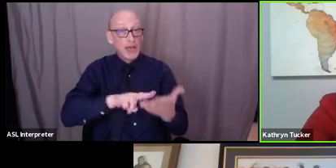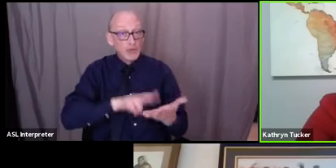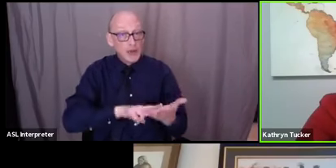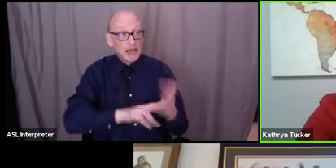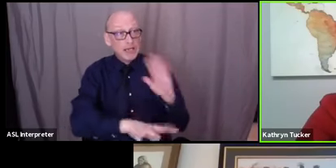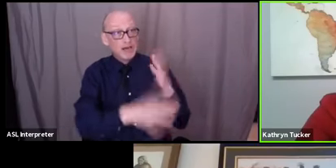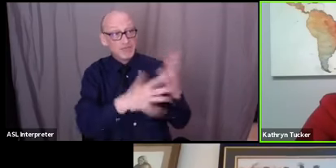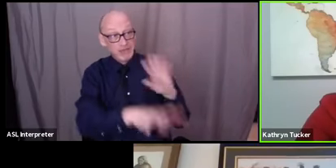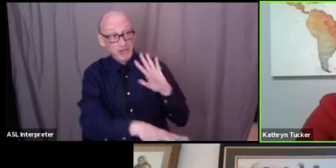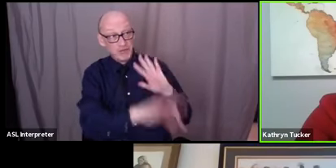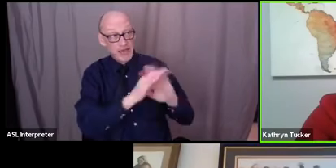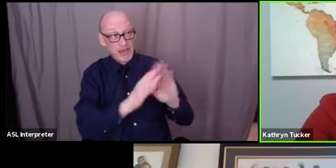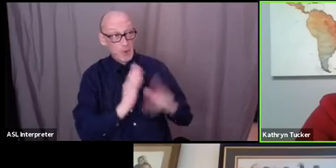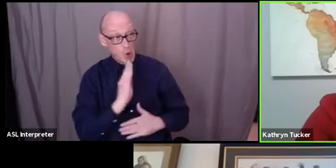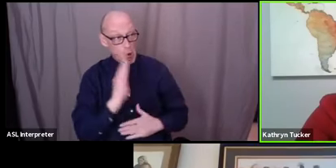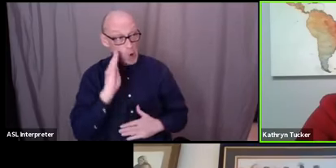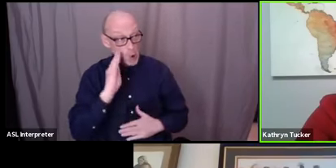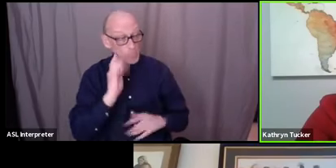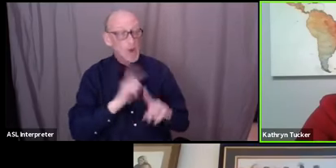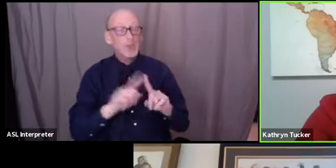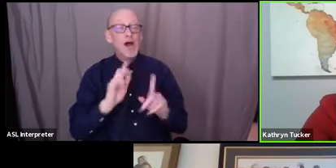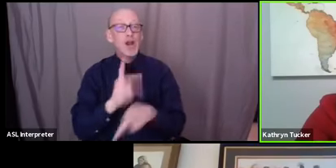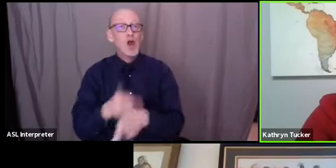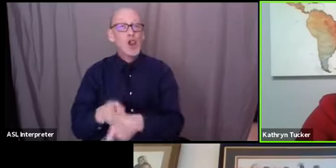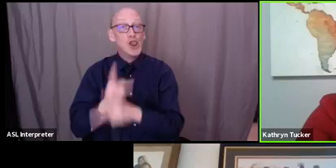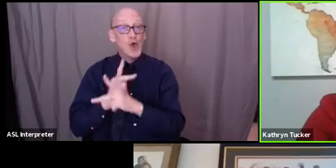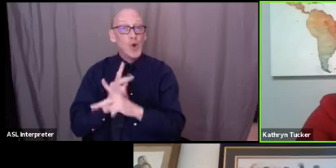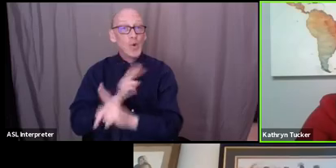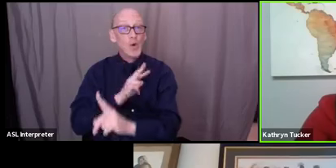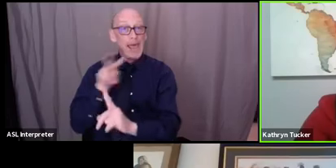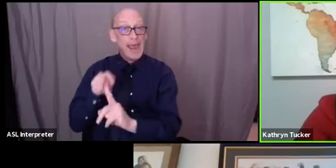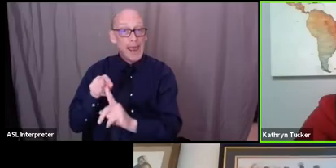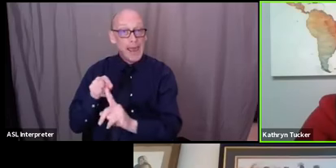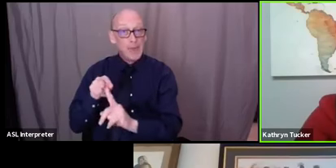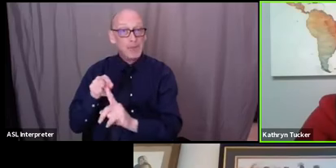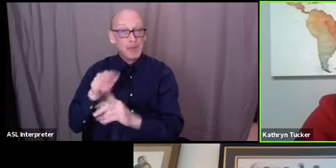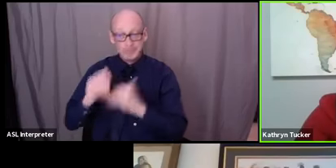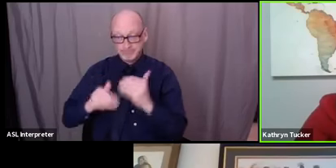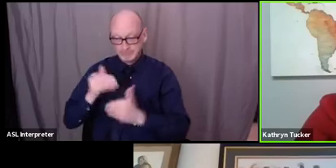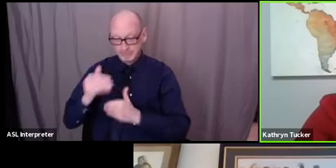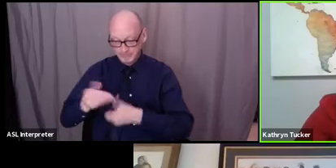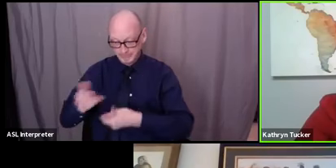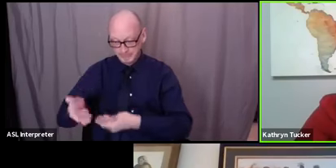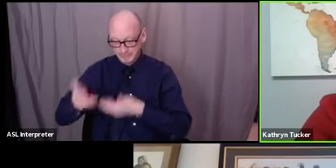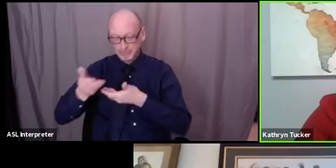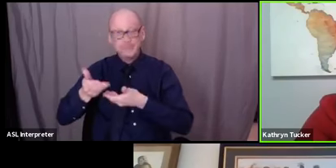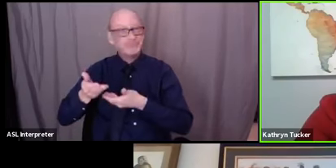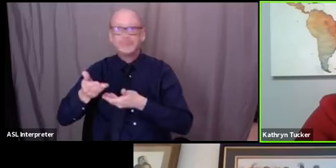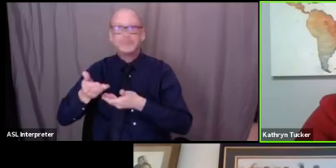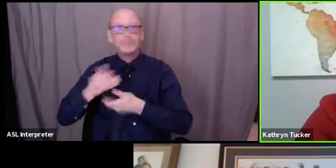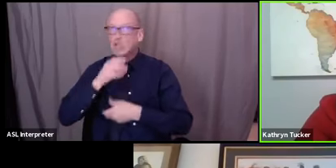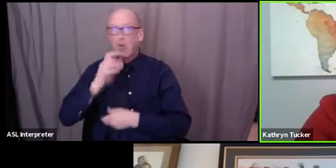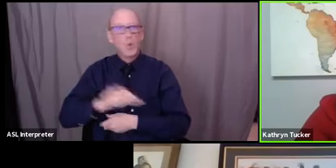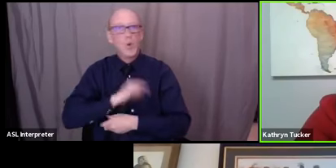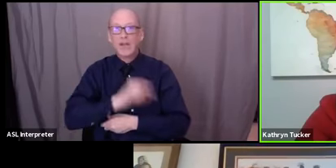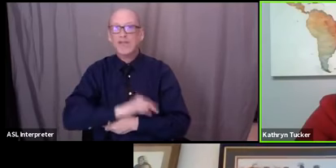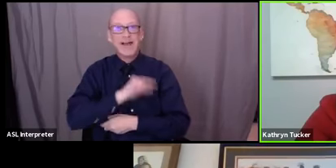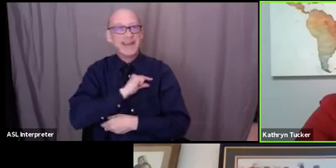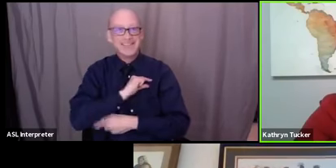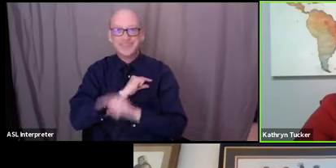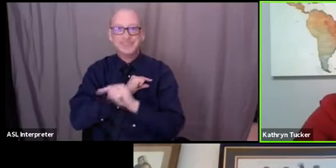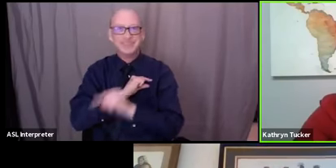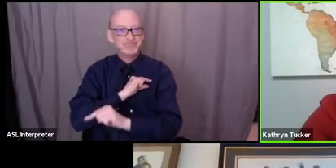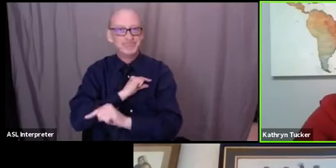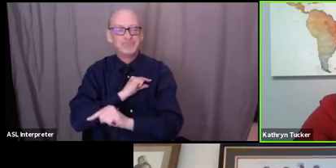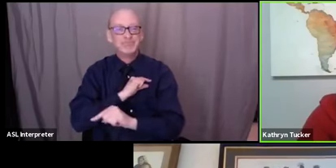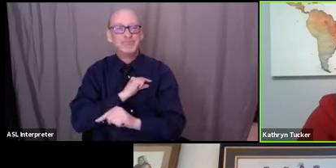but then when the loan application is actually um needing to be taken they no longer qualify so it turns from